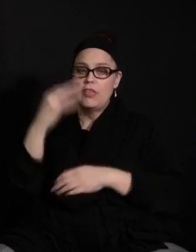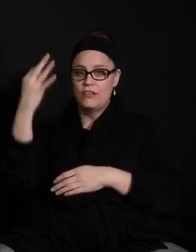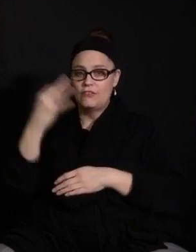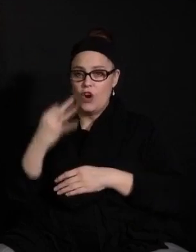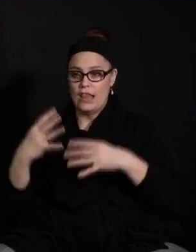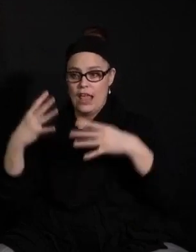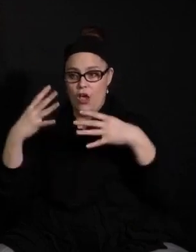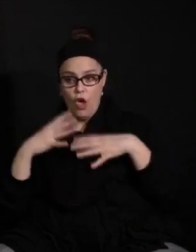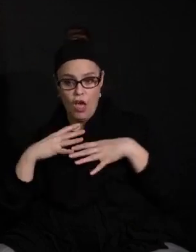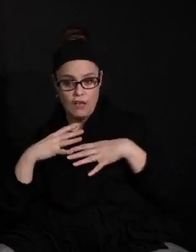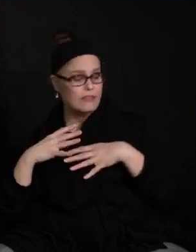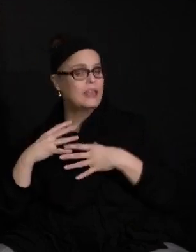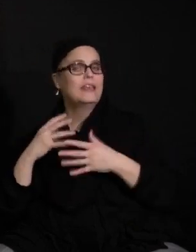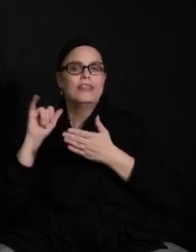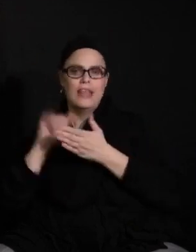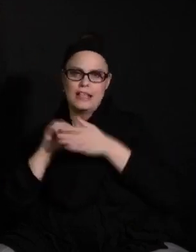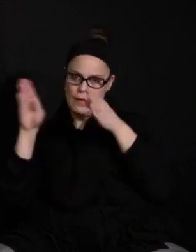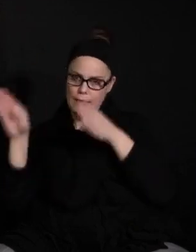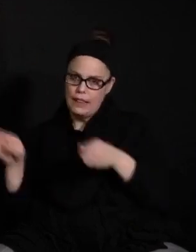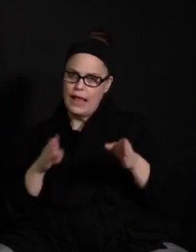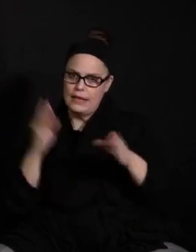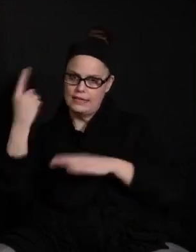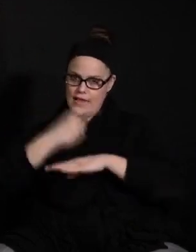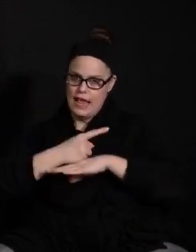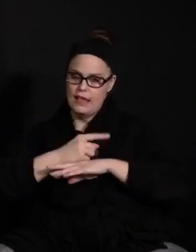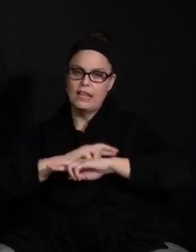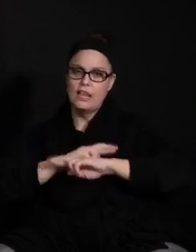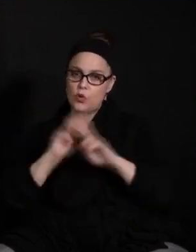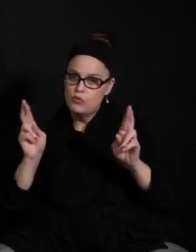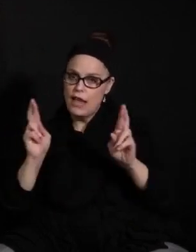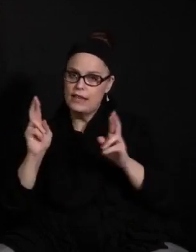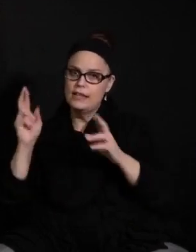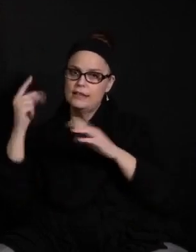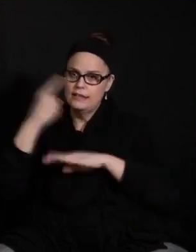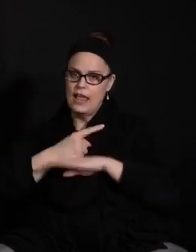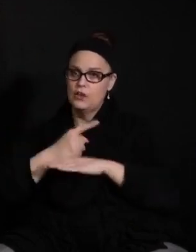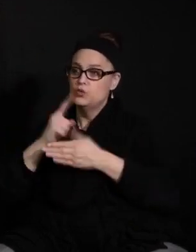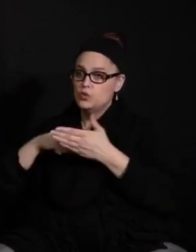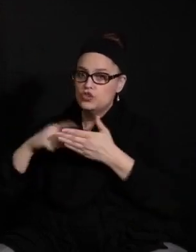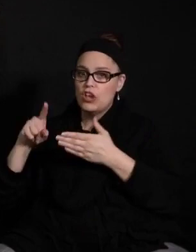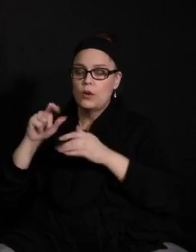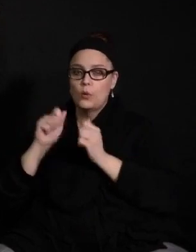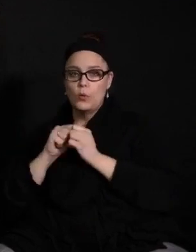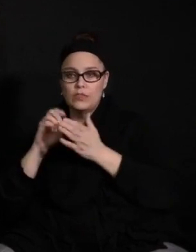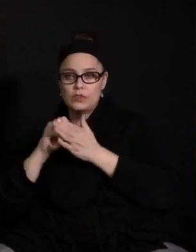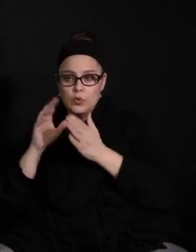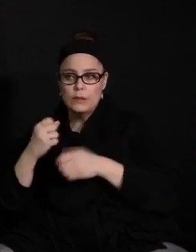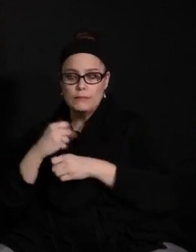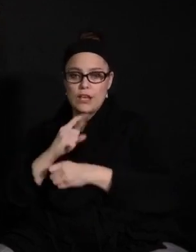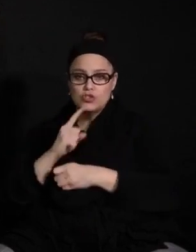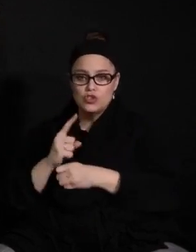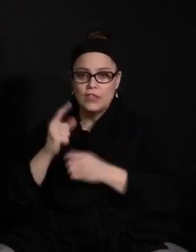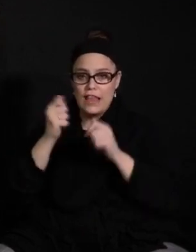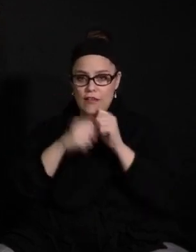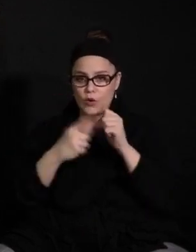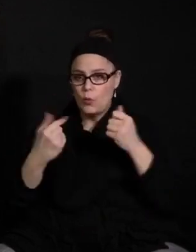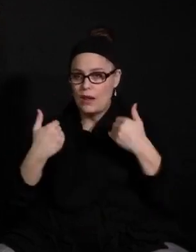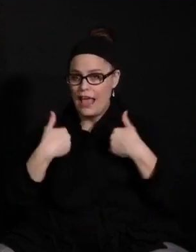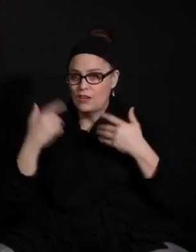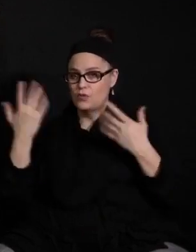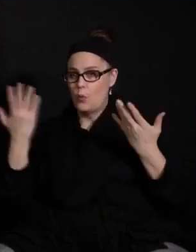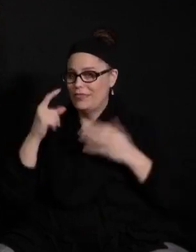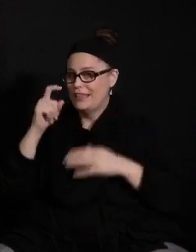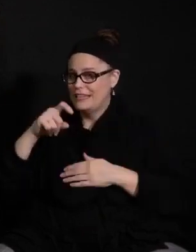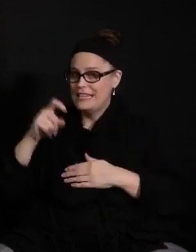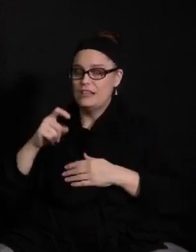a day for planning, getting ready. It's also a day to check in with students to make sure they have what they need to be successful. And it's